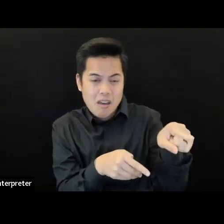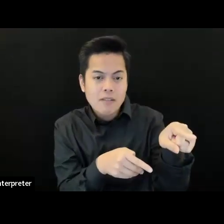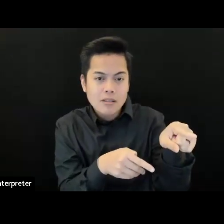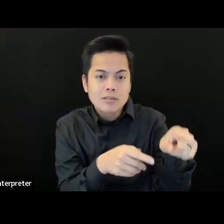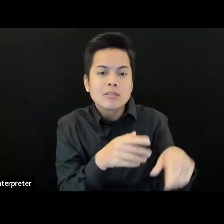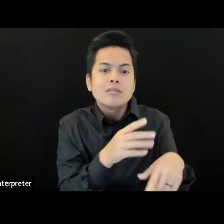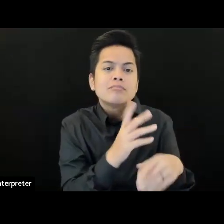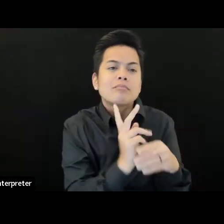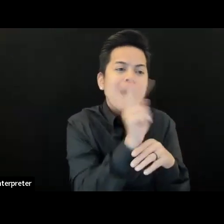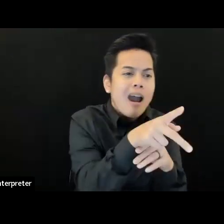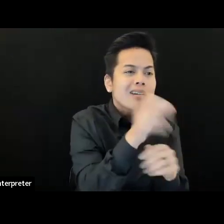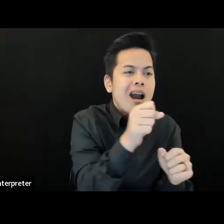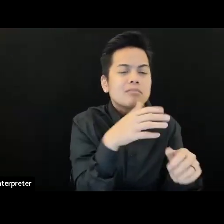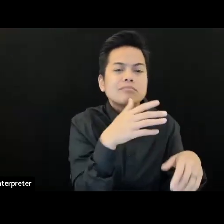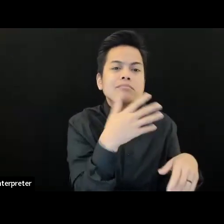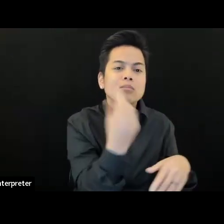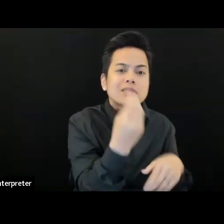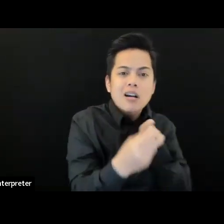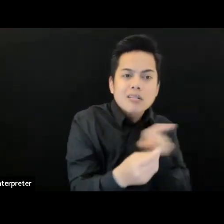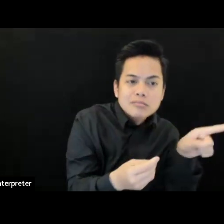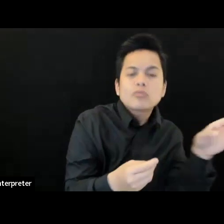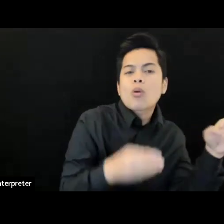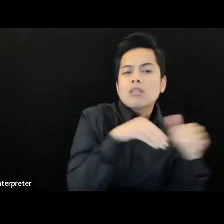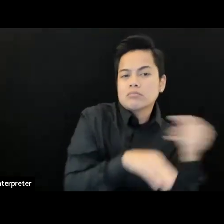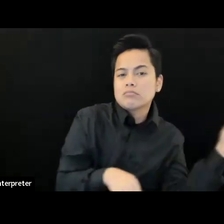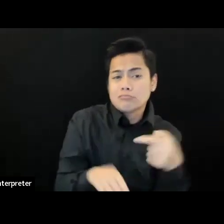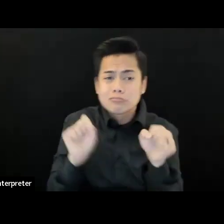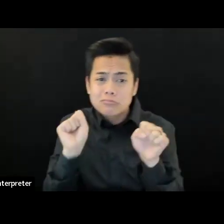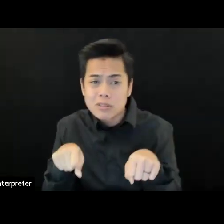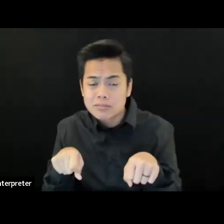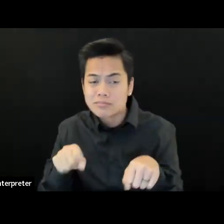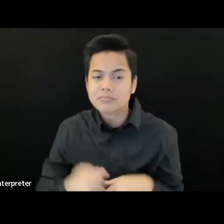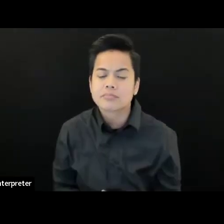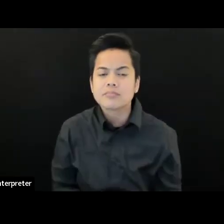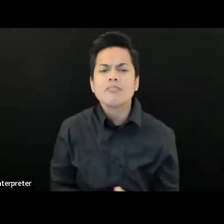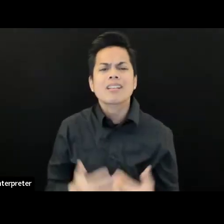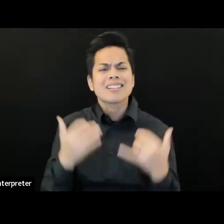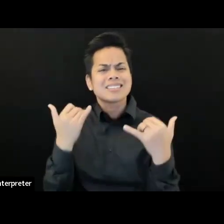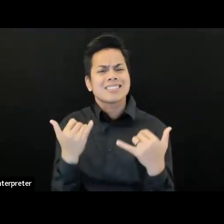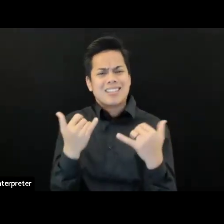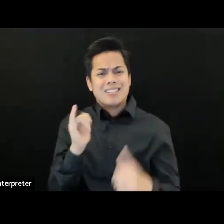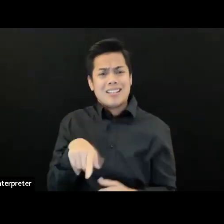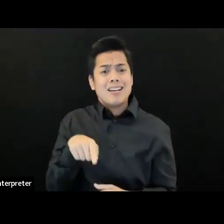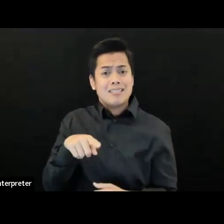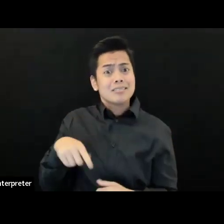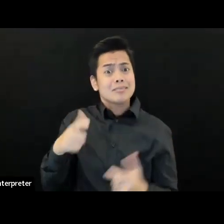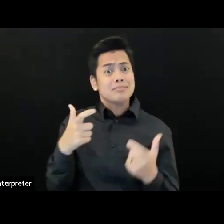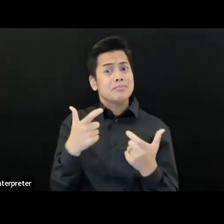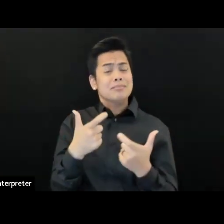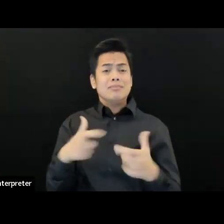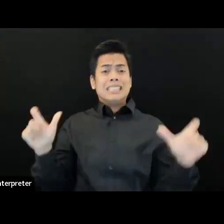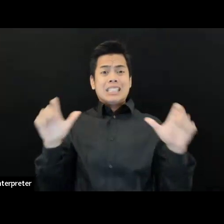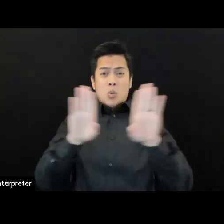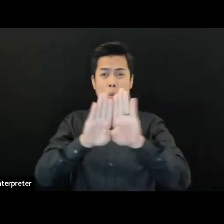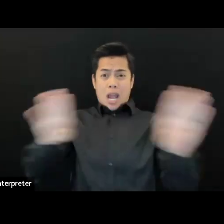have this big wall. Right now it looks like there's a screen on it. The screen would be retractable. And we look forward to having a gallery wall full